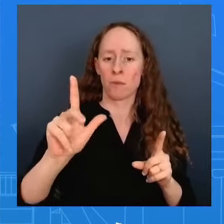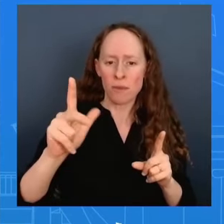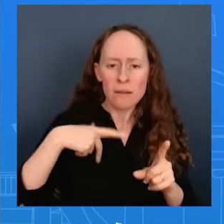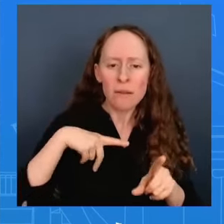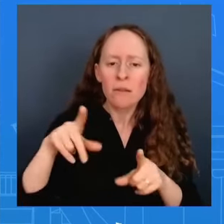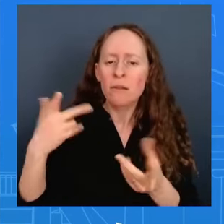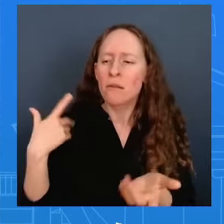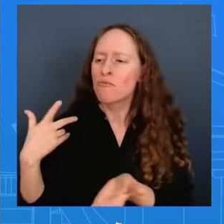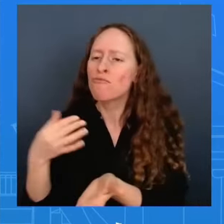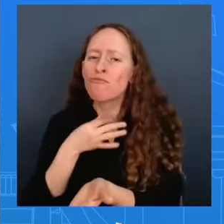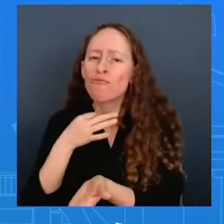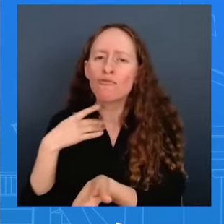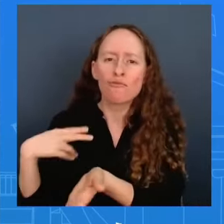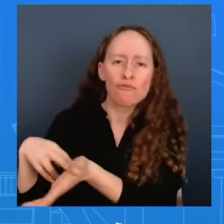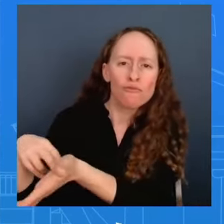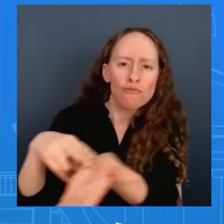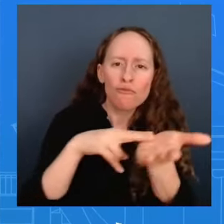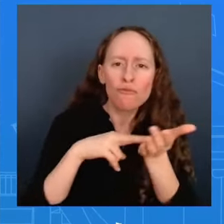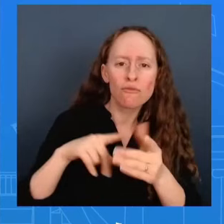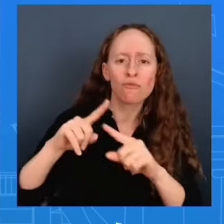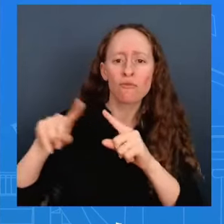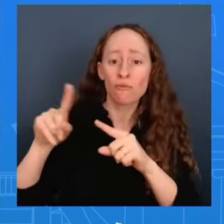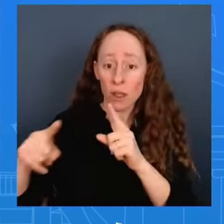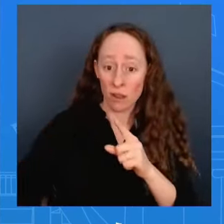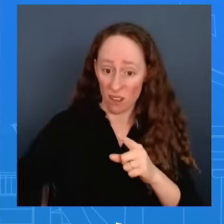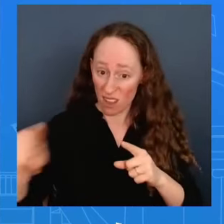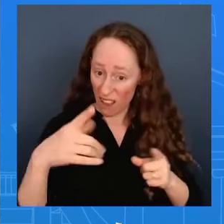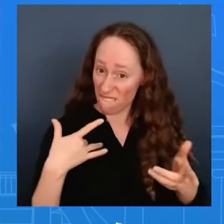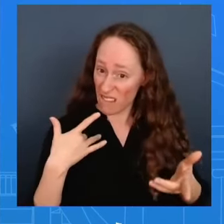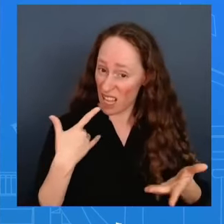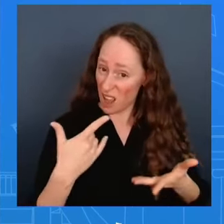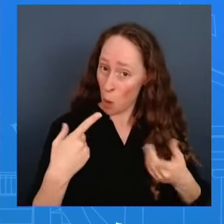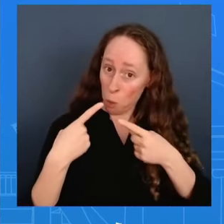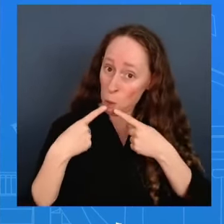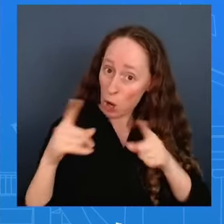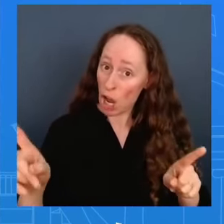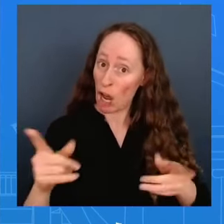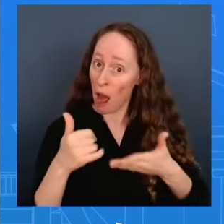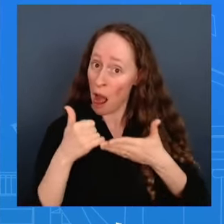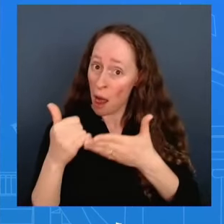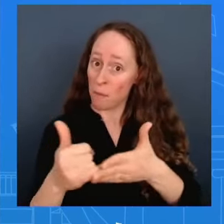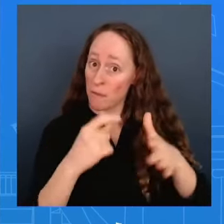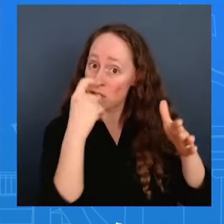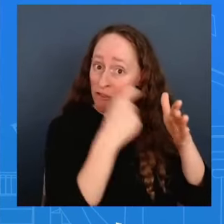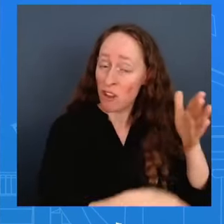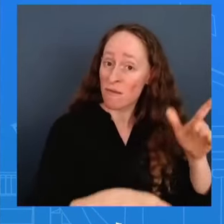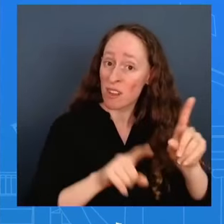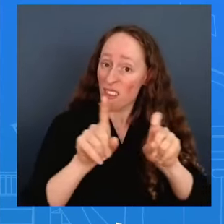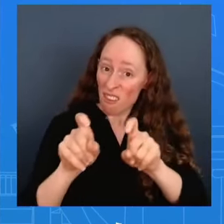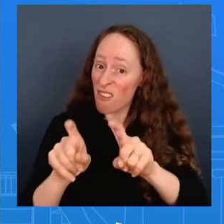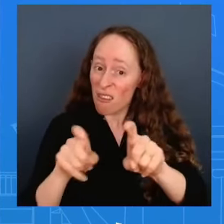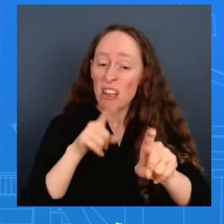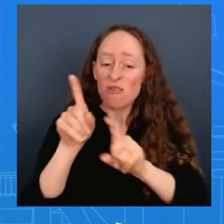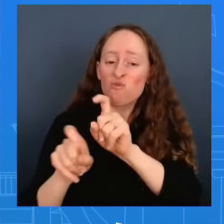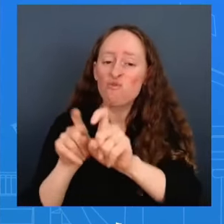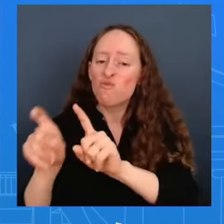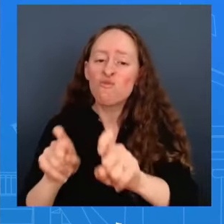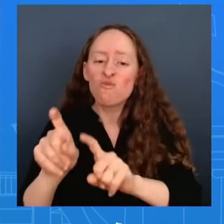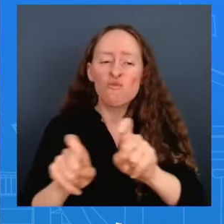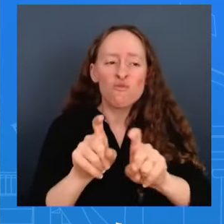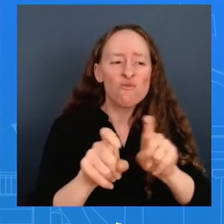the tariffs the pros and the cons um please inform us that uh that